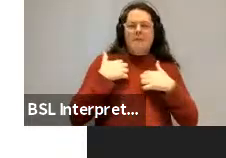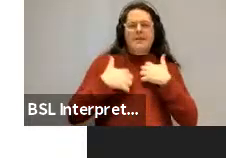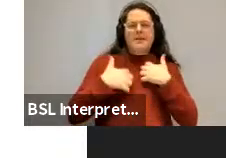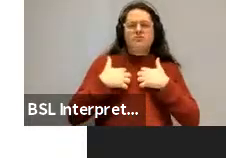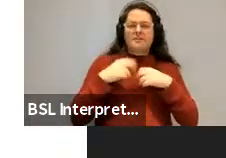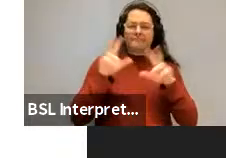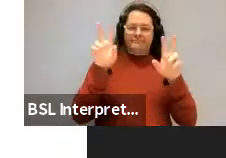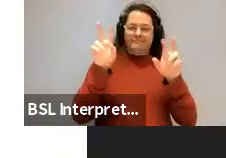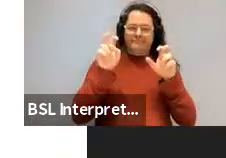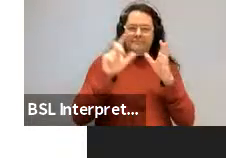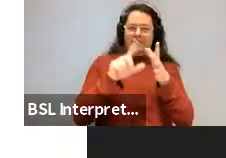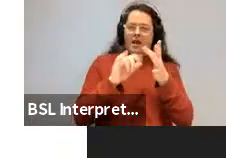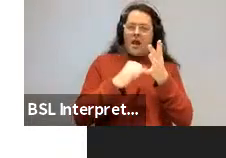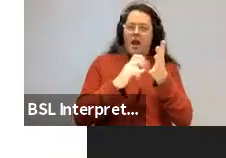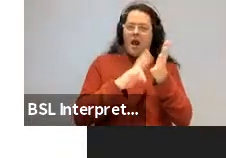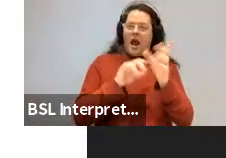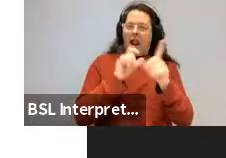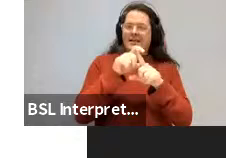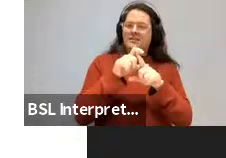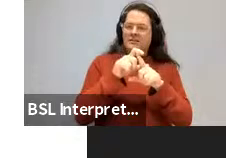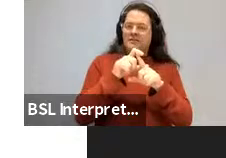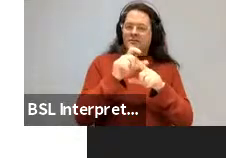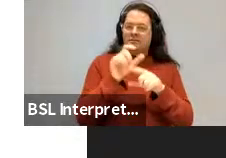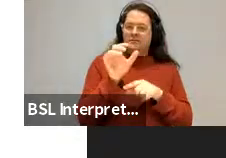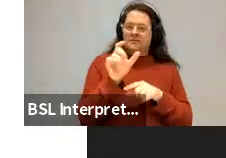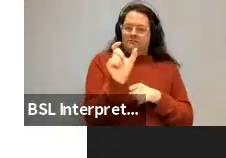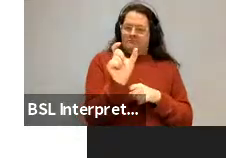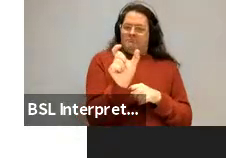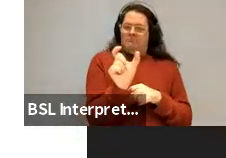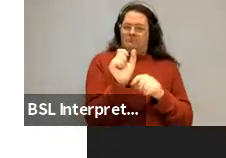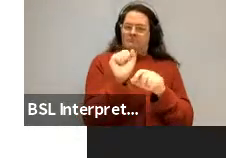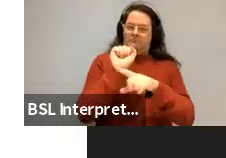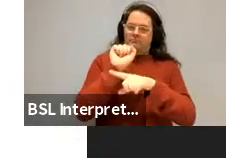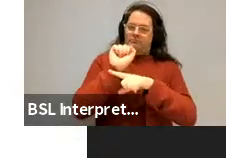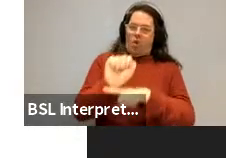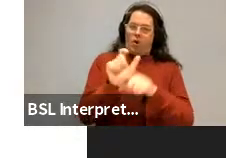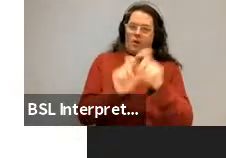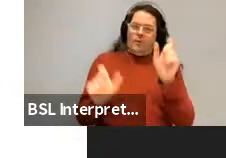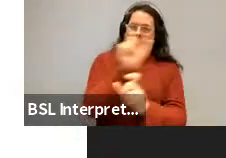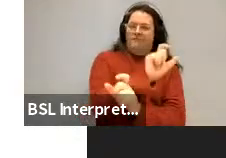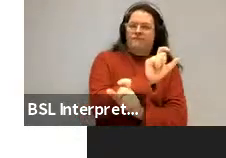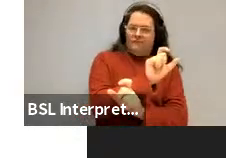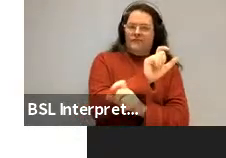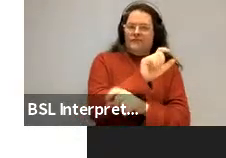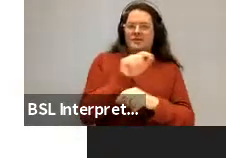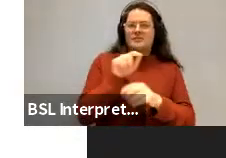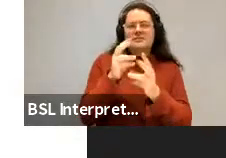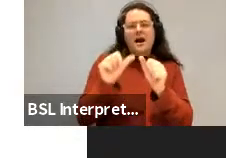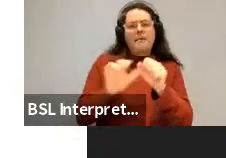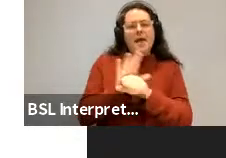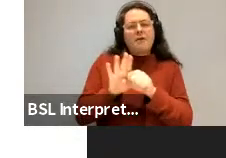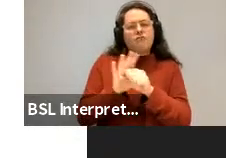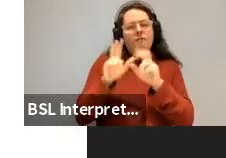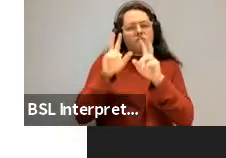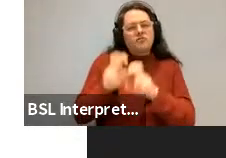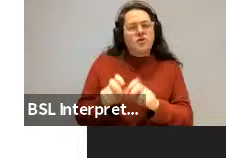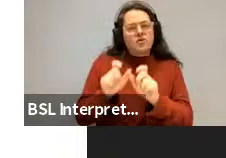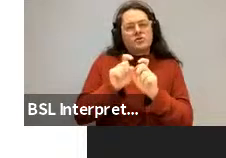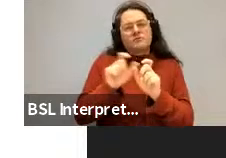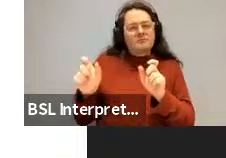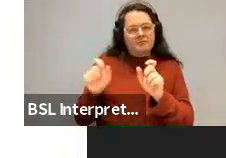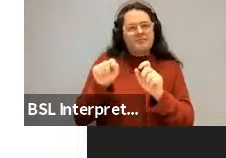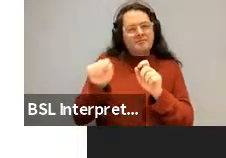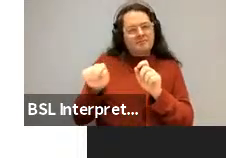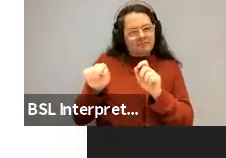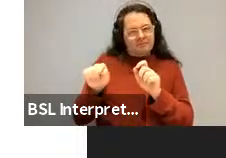phenomena, which have been famous in the syntax literature, in certain aspects, in certain areas of the syntax literature, and might handle them the use-based